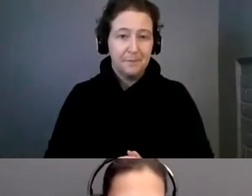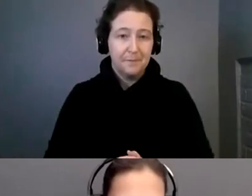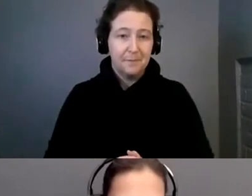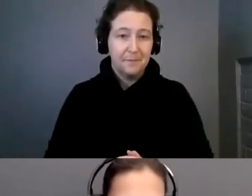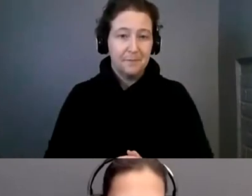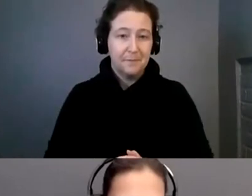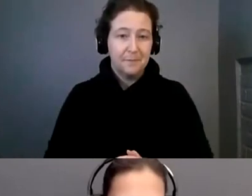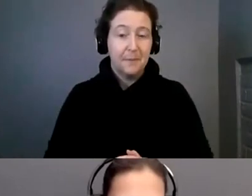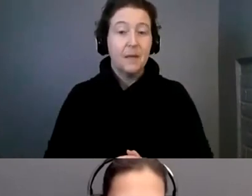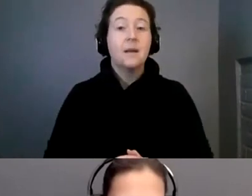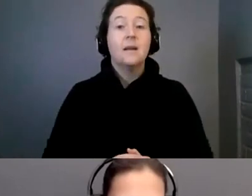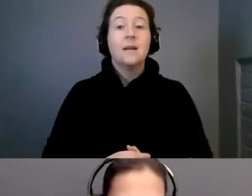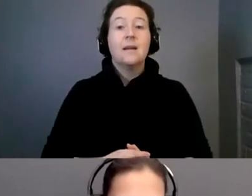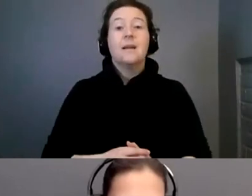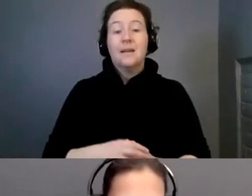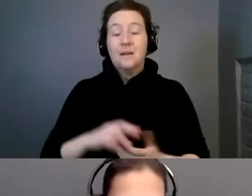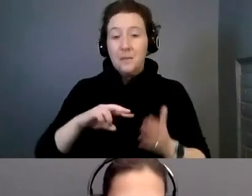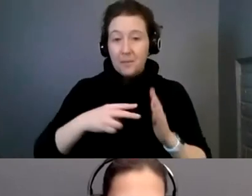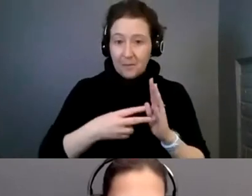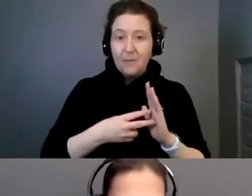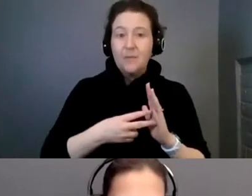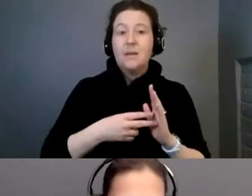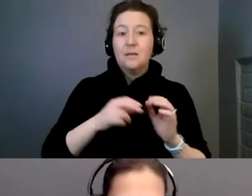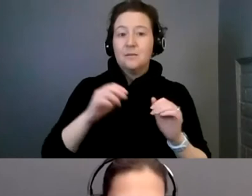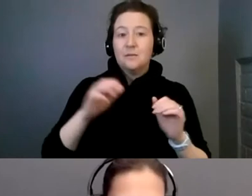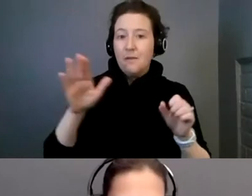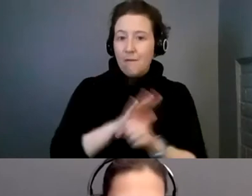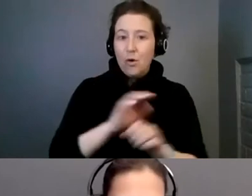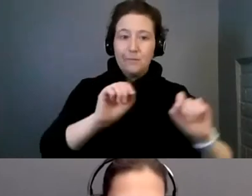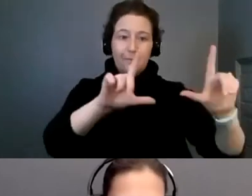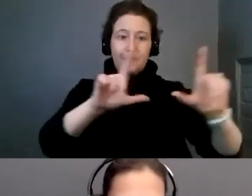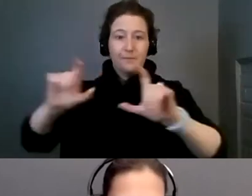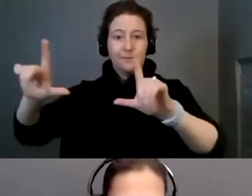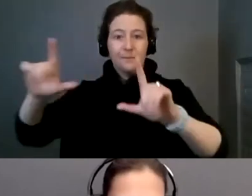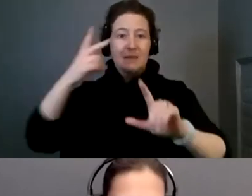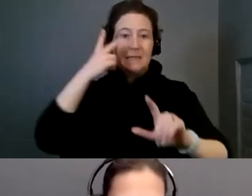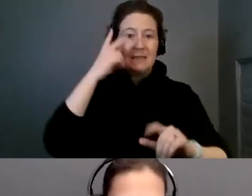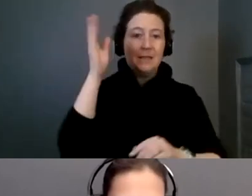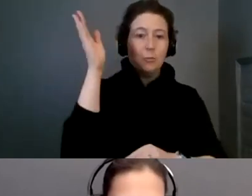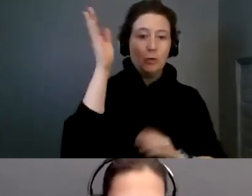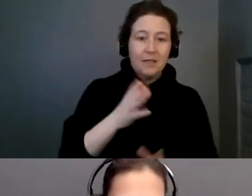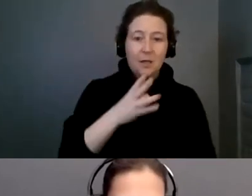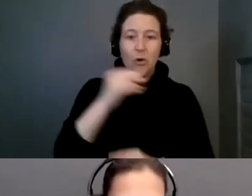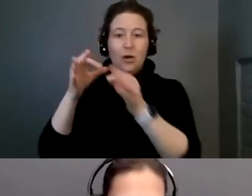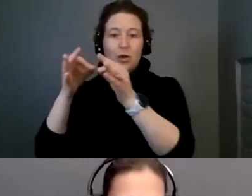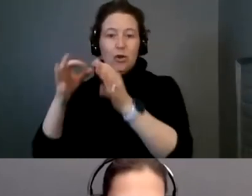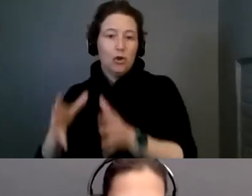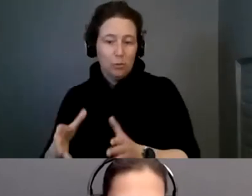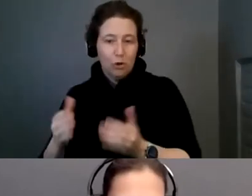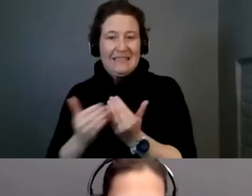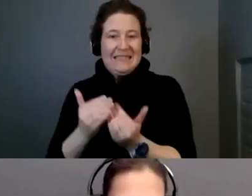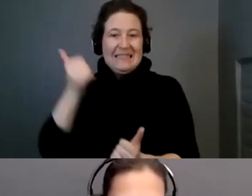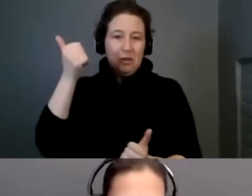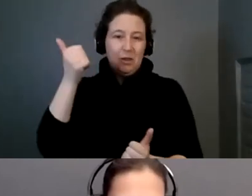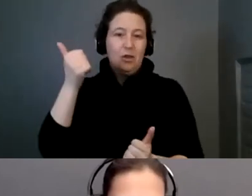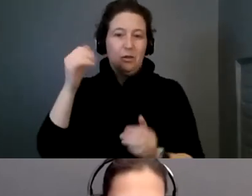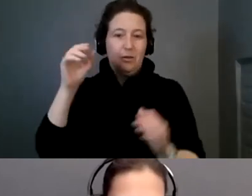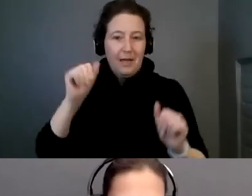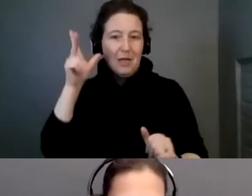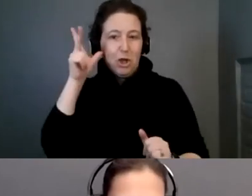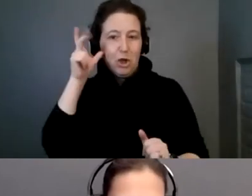That way the interpreter and the presenter will be viewable and everybody will be able to hear them.